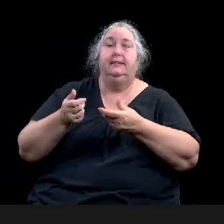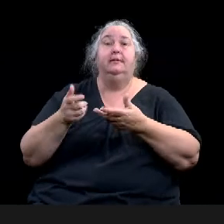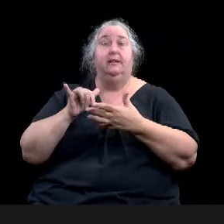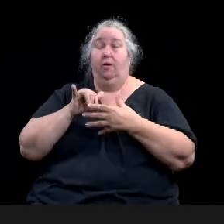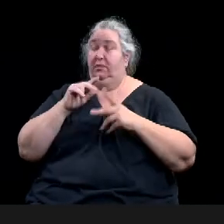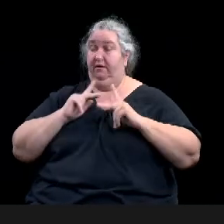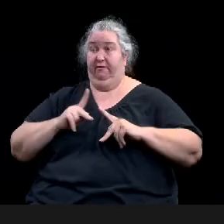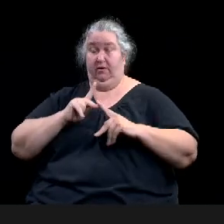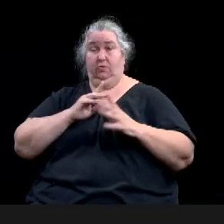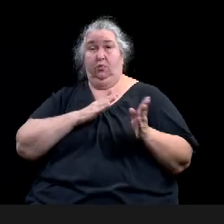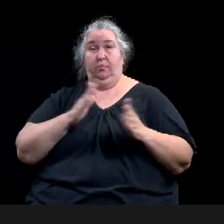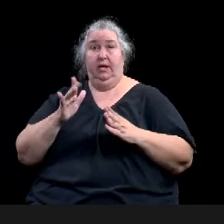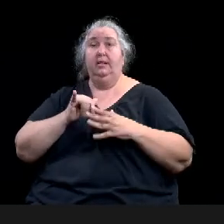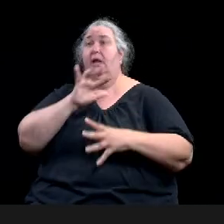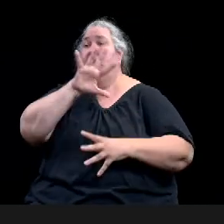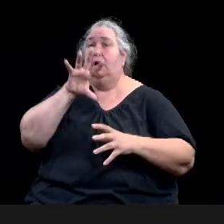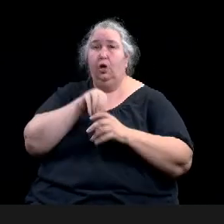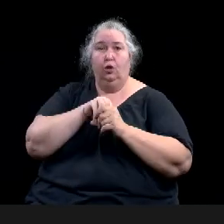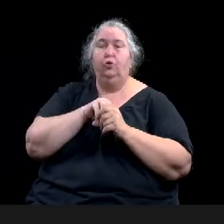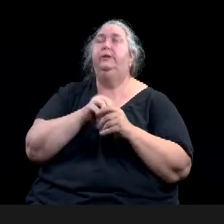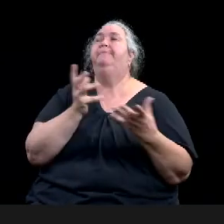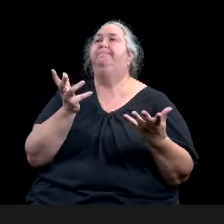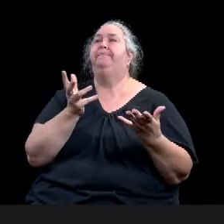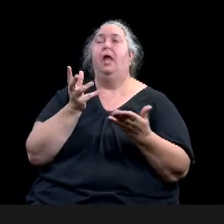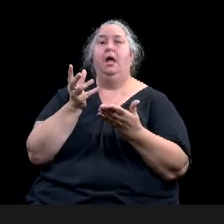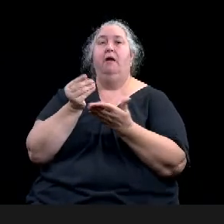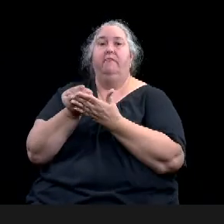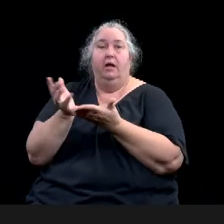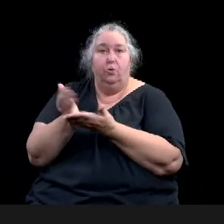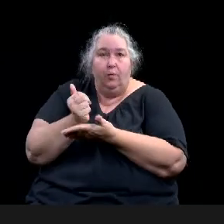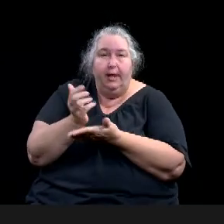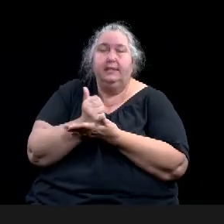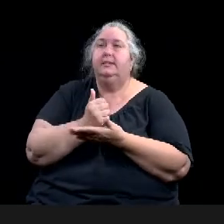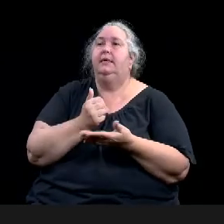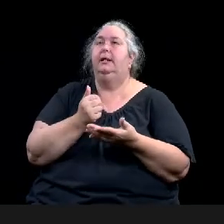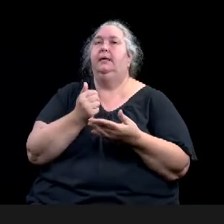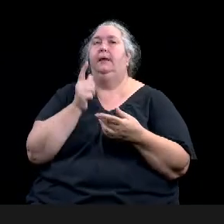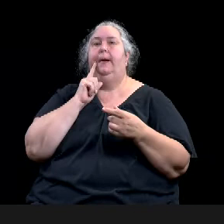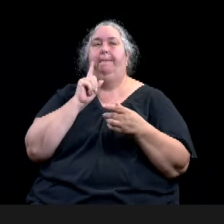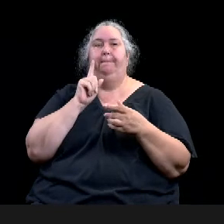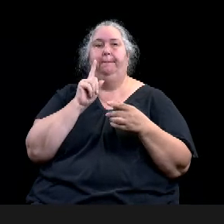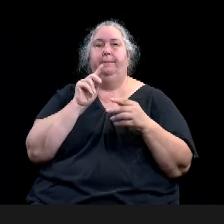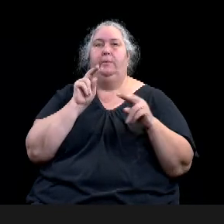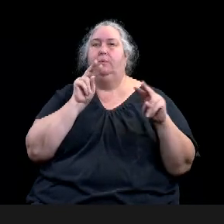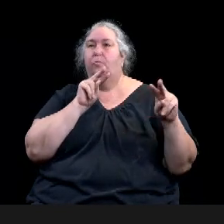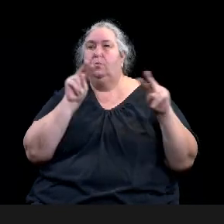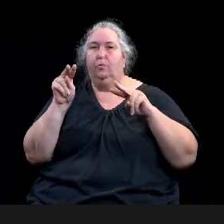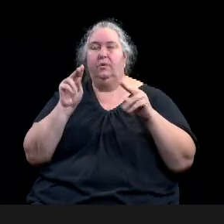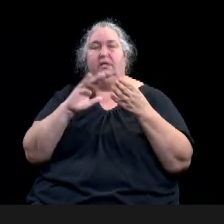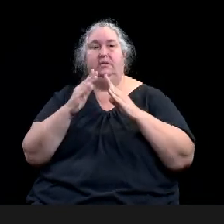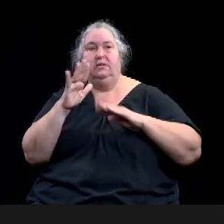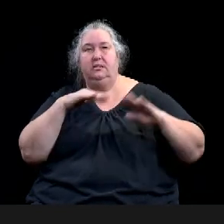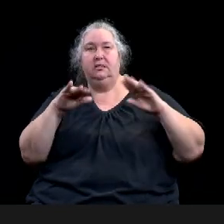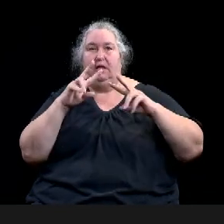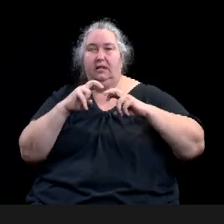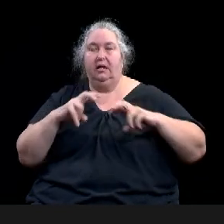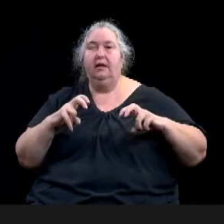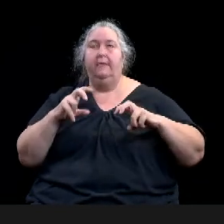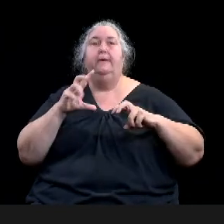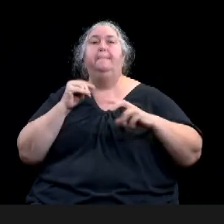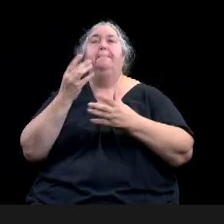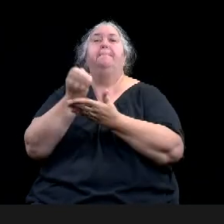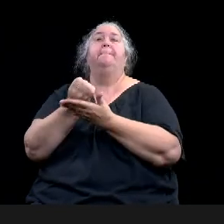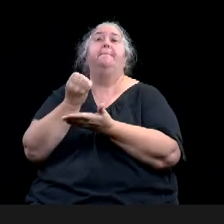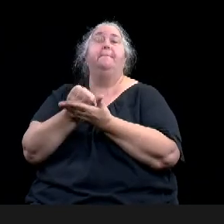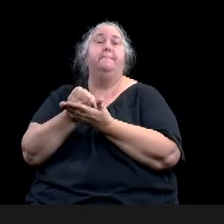potential, uh, in terms of feasibility for the renovation. So with all five firms, we were able to do